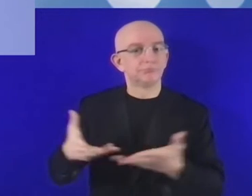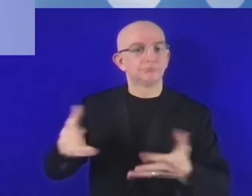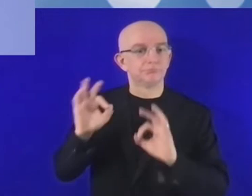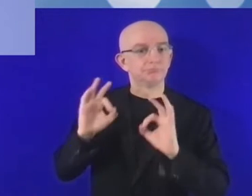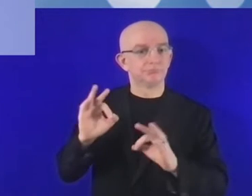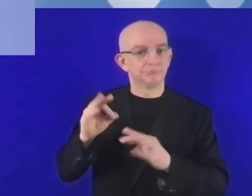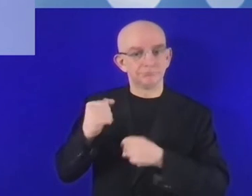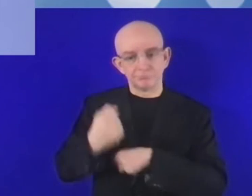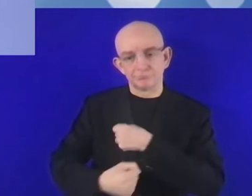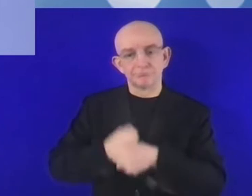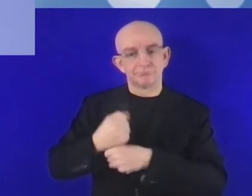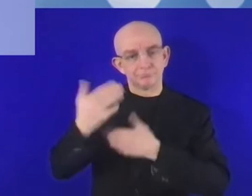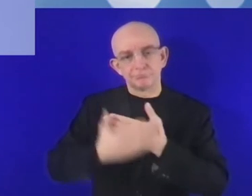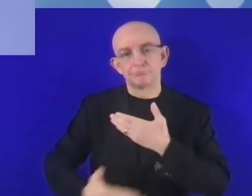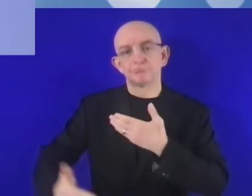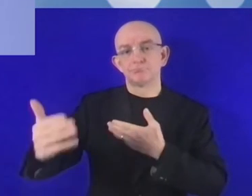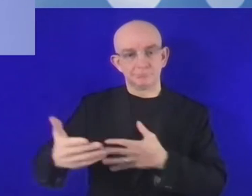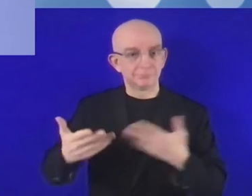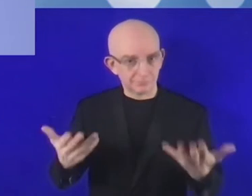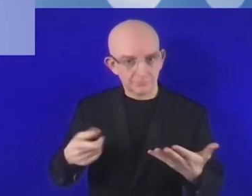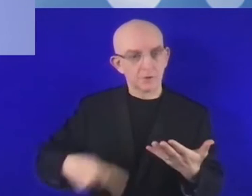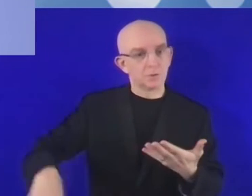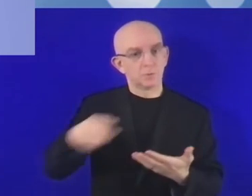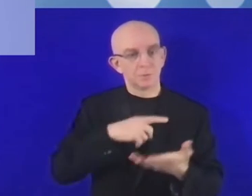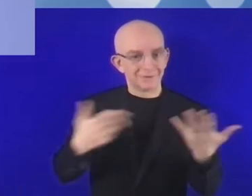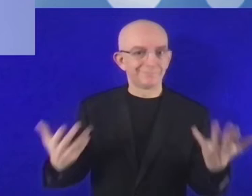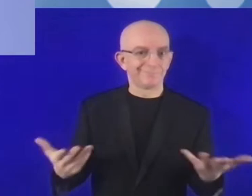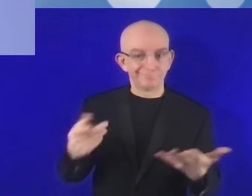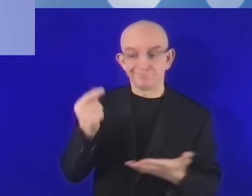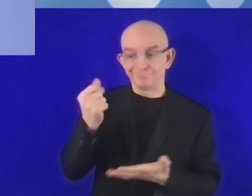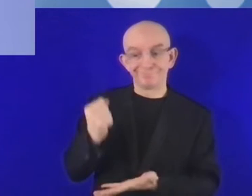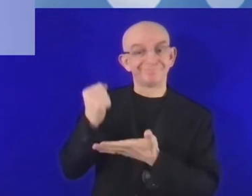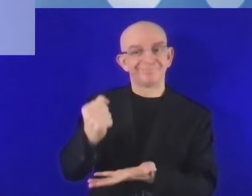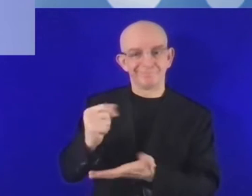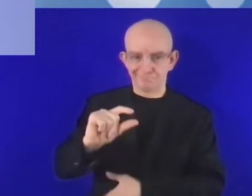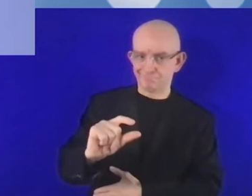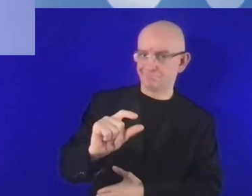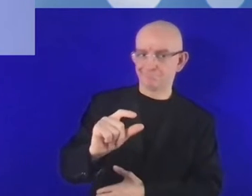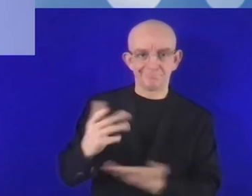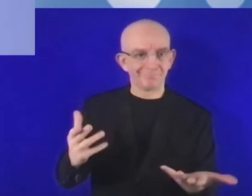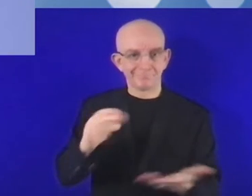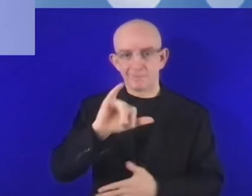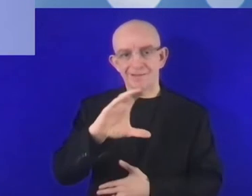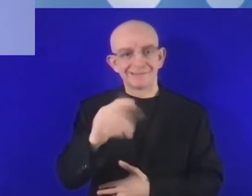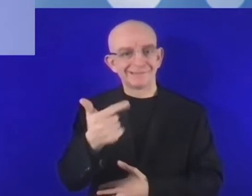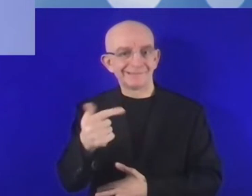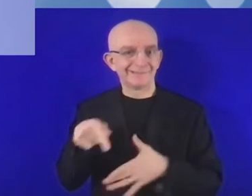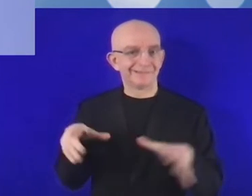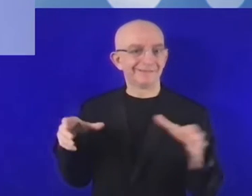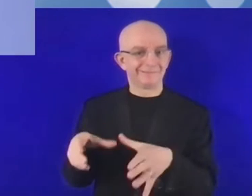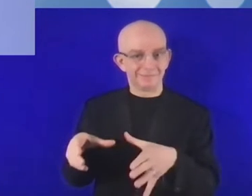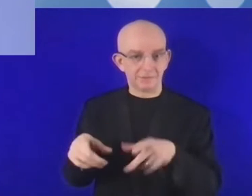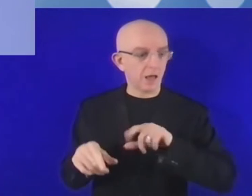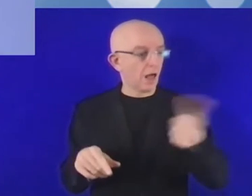sector in comparison with other major economies as the US and Japan.